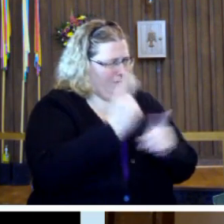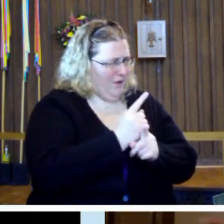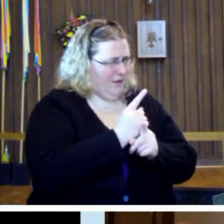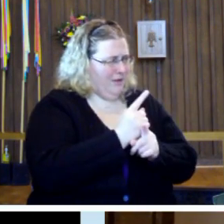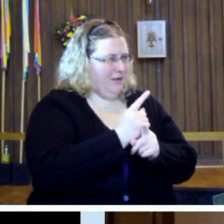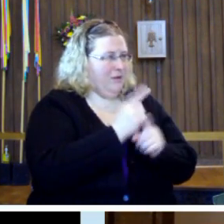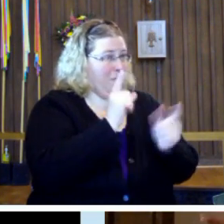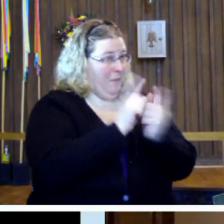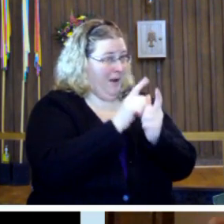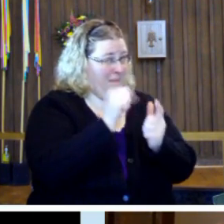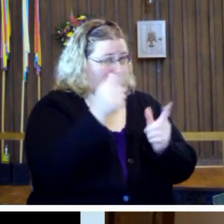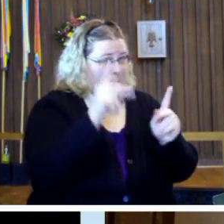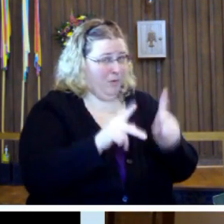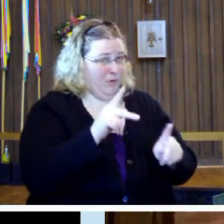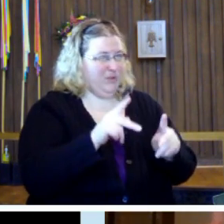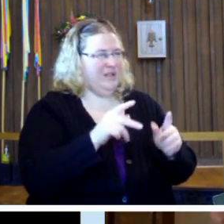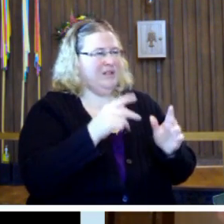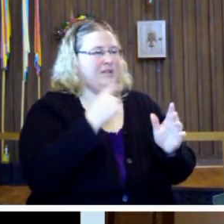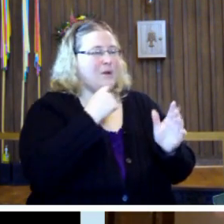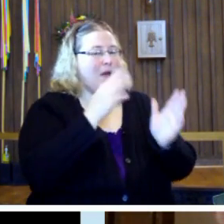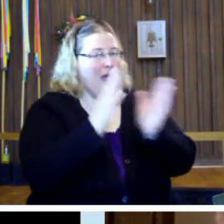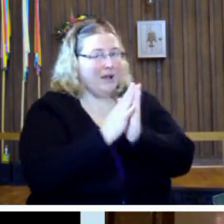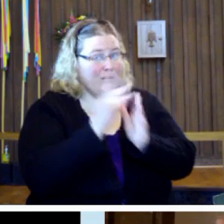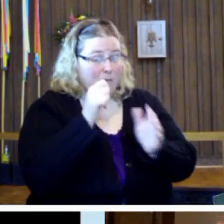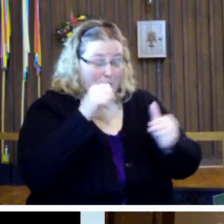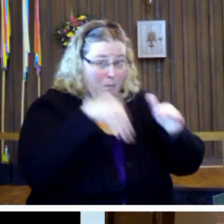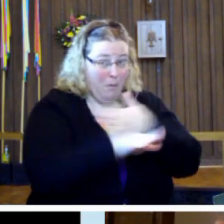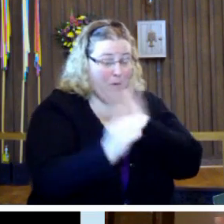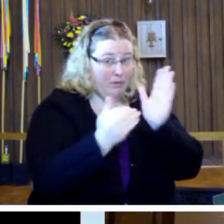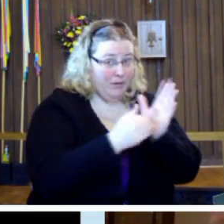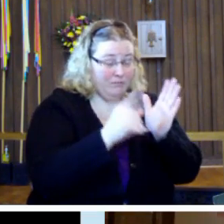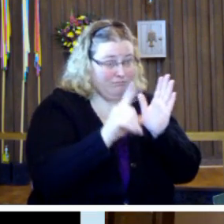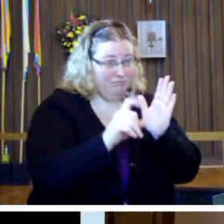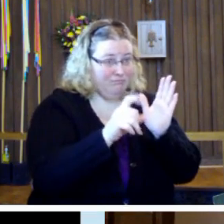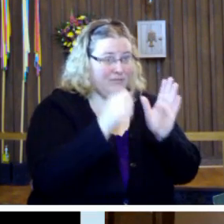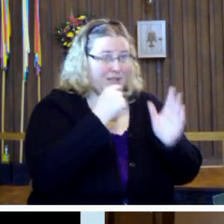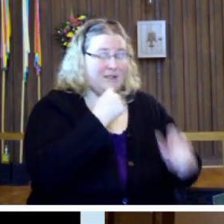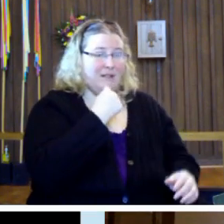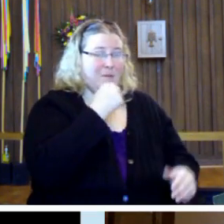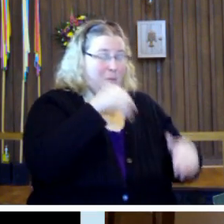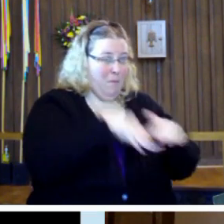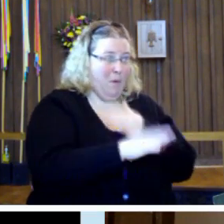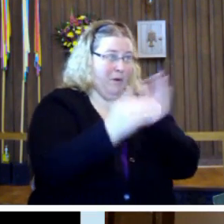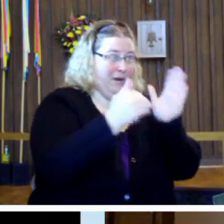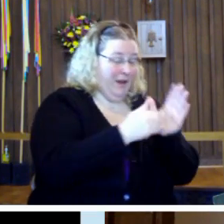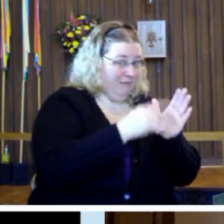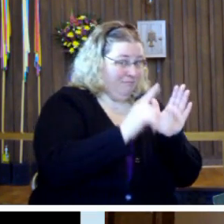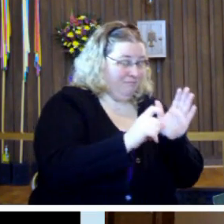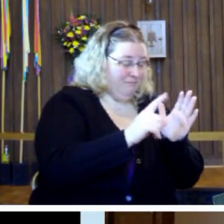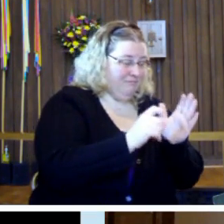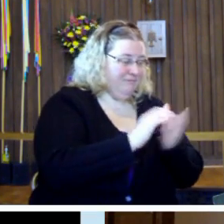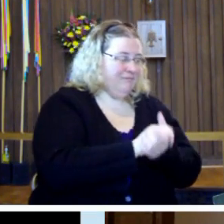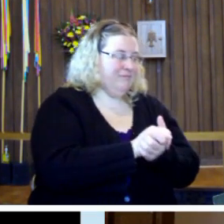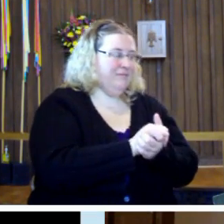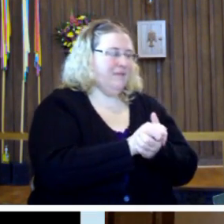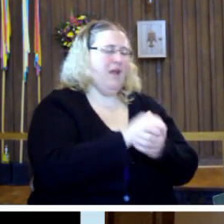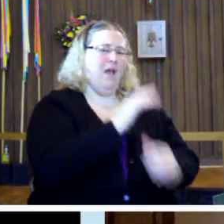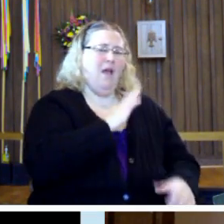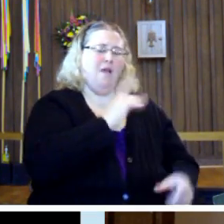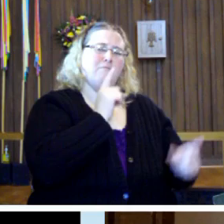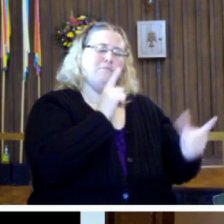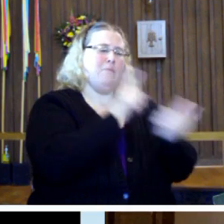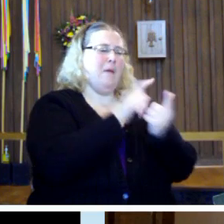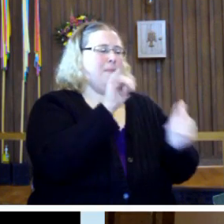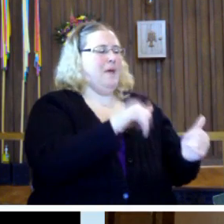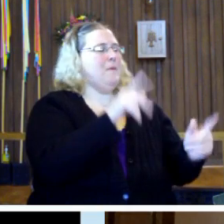Have you ever met anyone who's asked you, have you been born again? And they've been born again? I have.